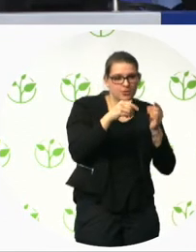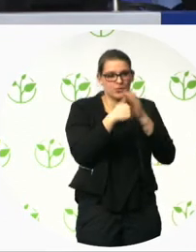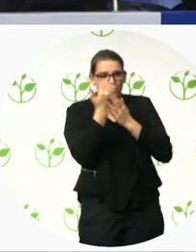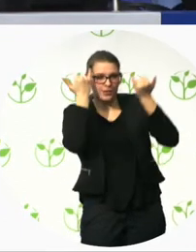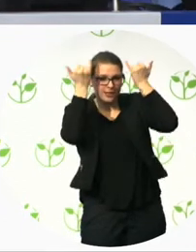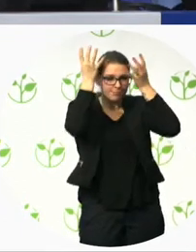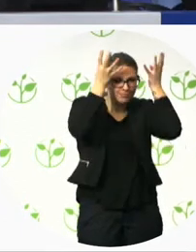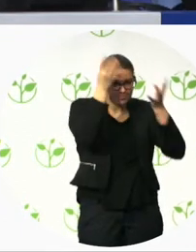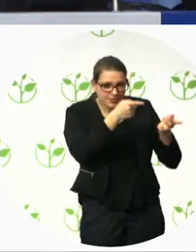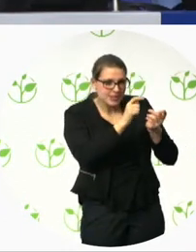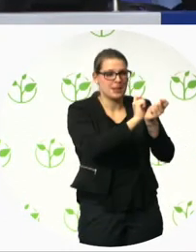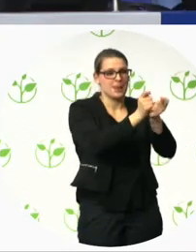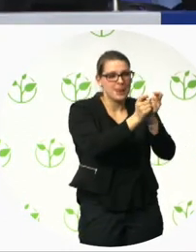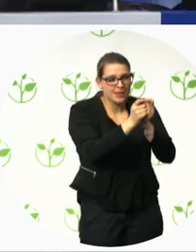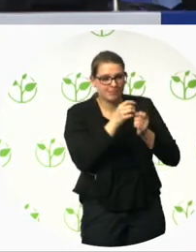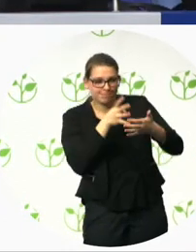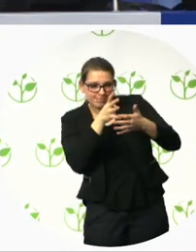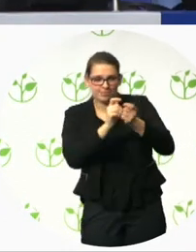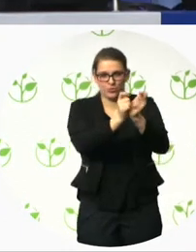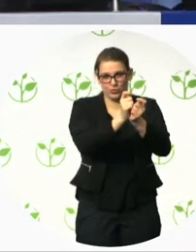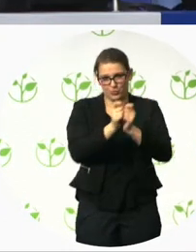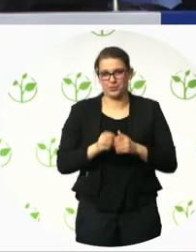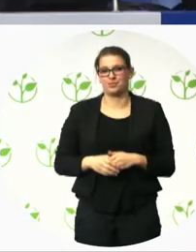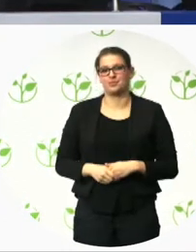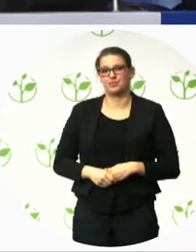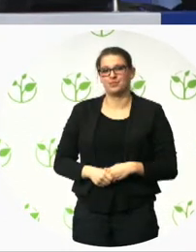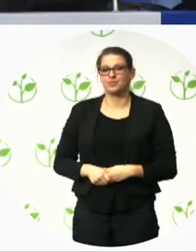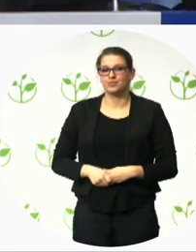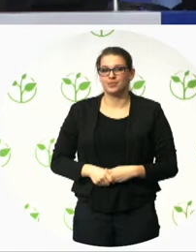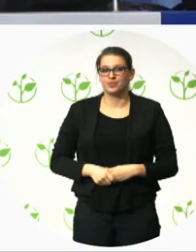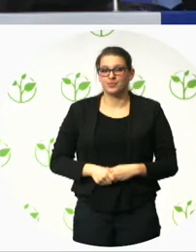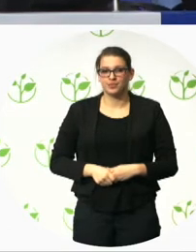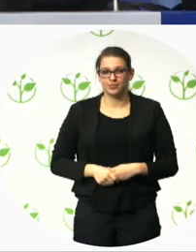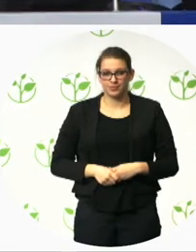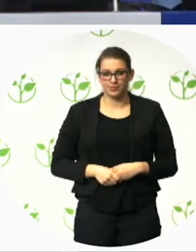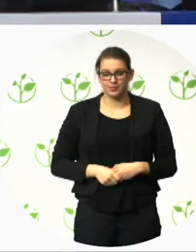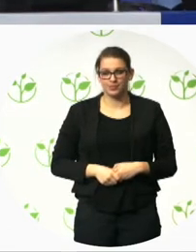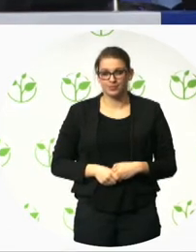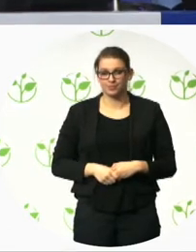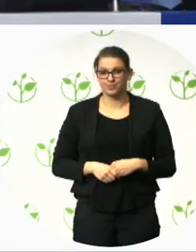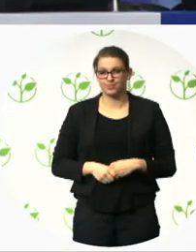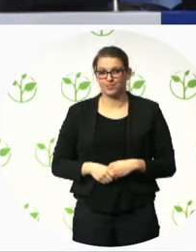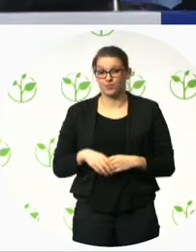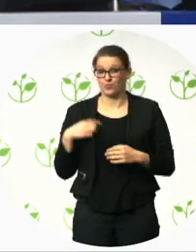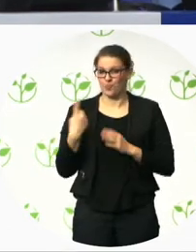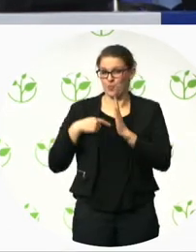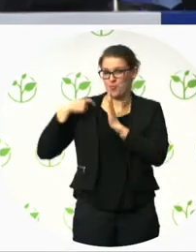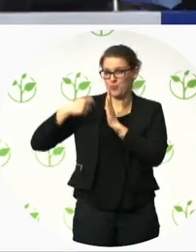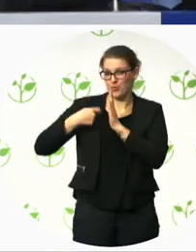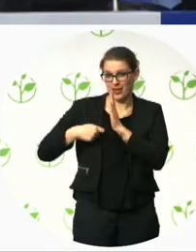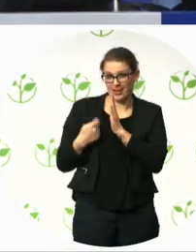Um, we also want to bring the knowledge and expertise into new urban development projects. By all coincidence,